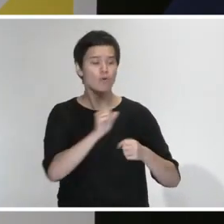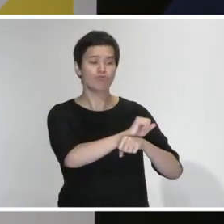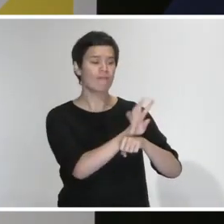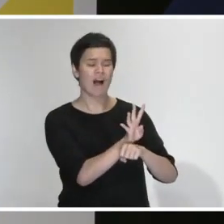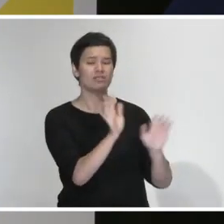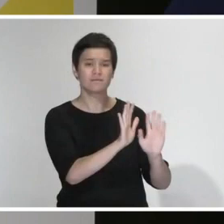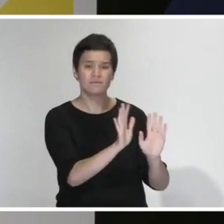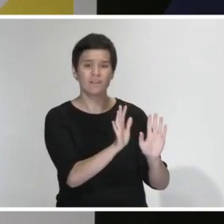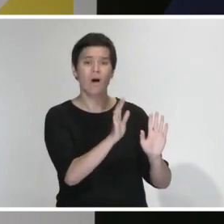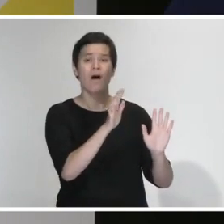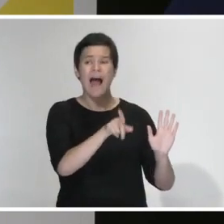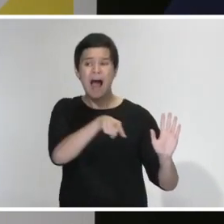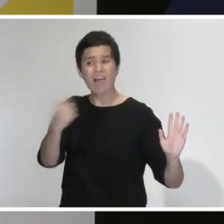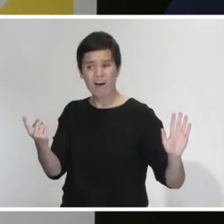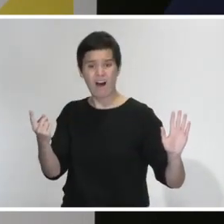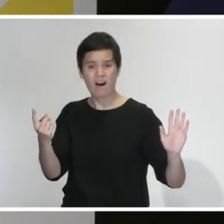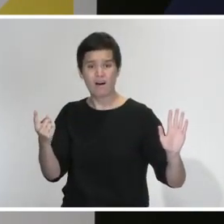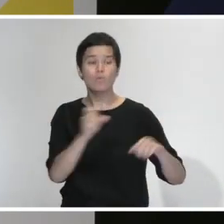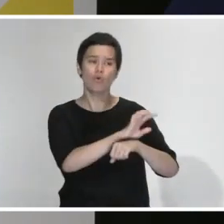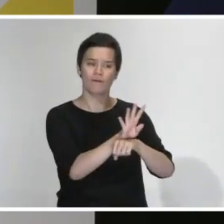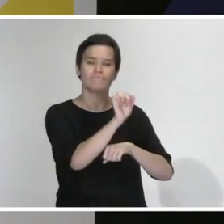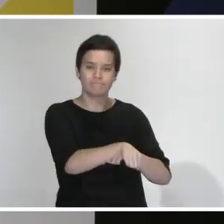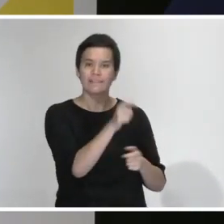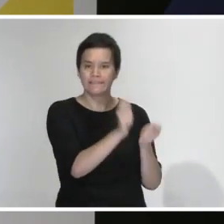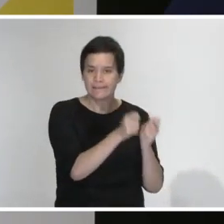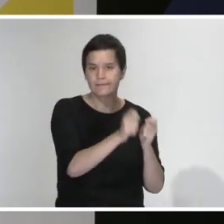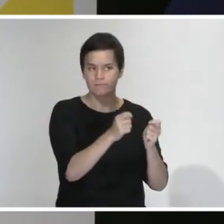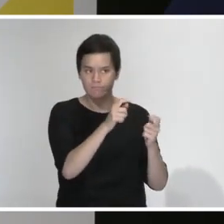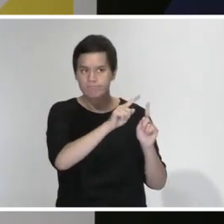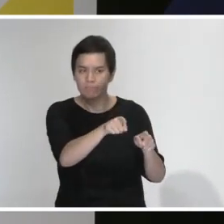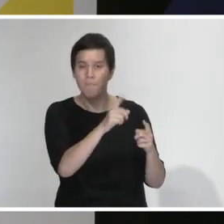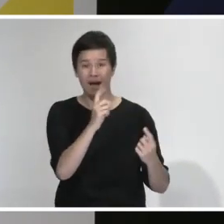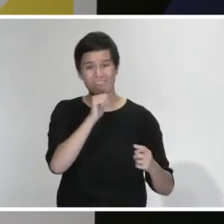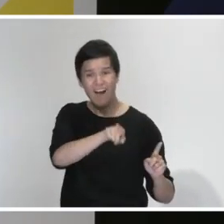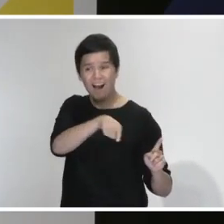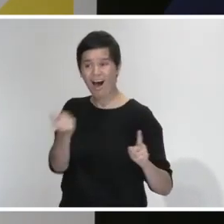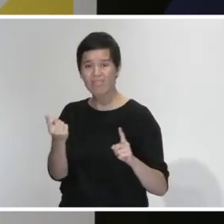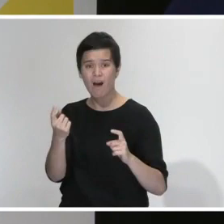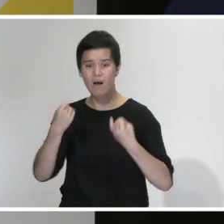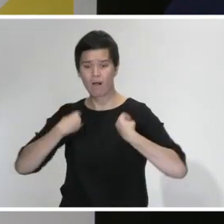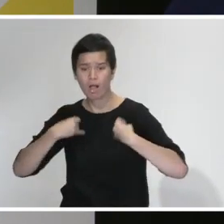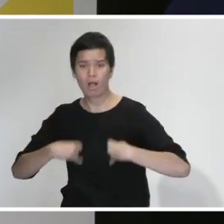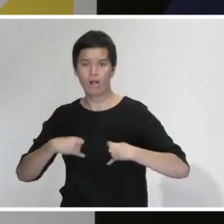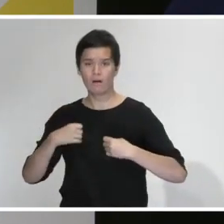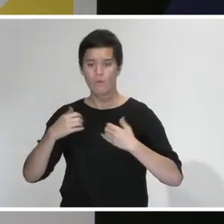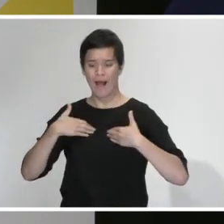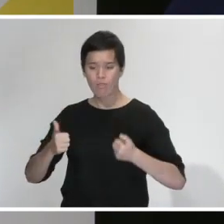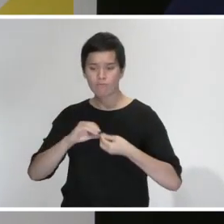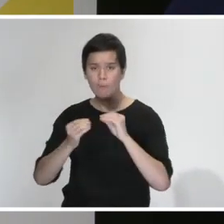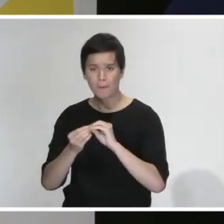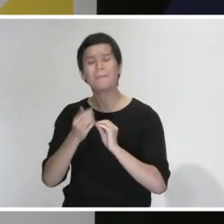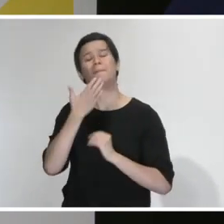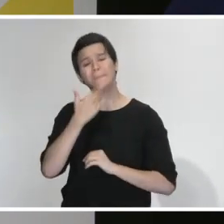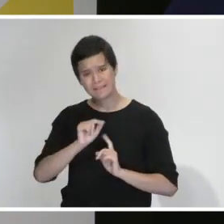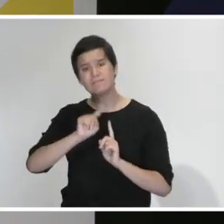whether it's COVID symptoms or a non-COVID illness any exacerbation of an existing illness please do seek medical